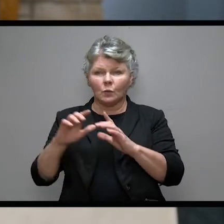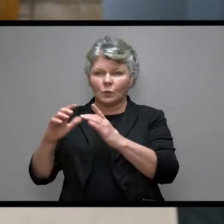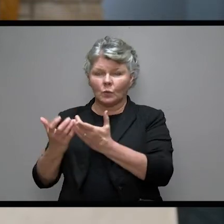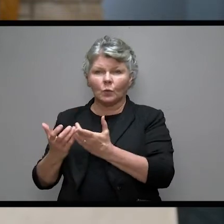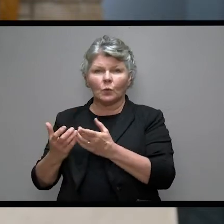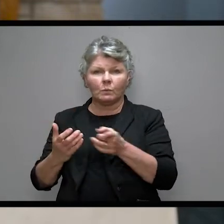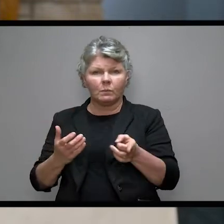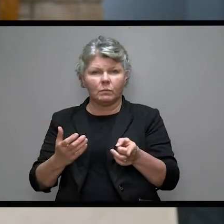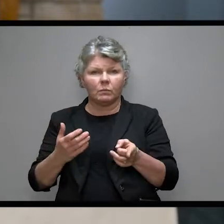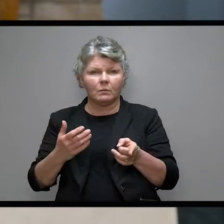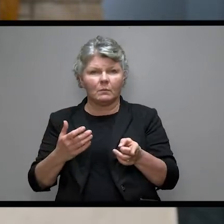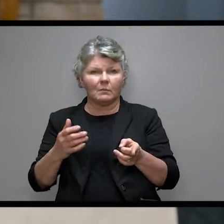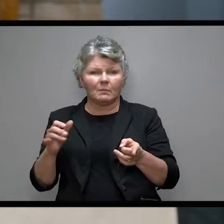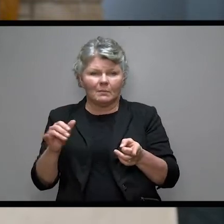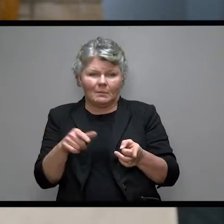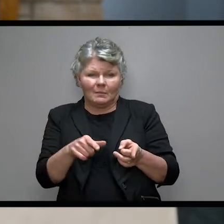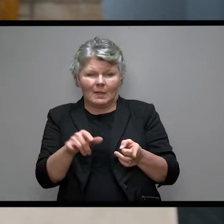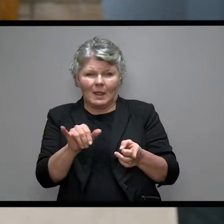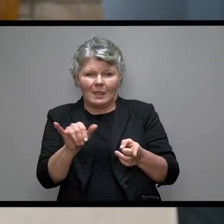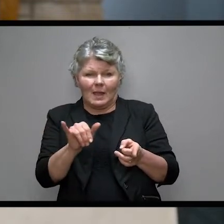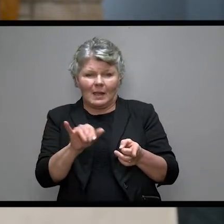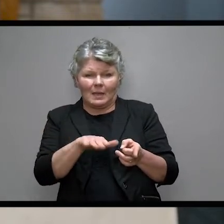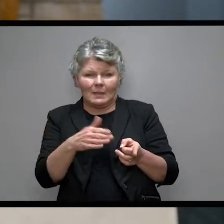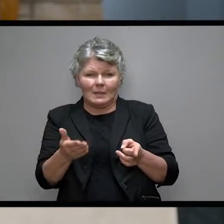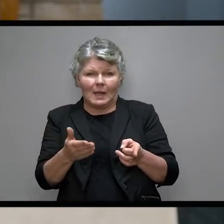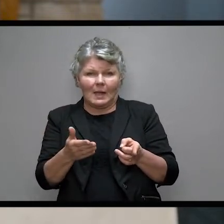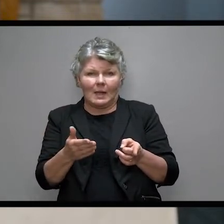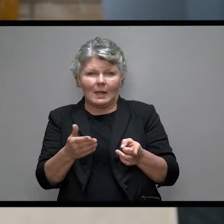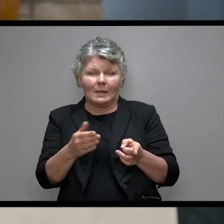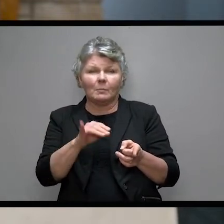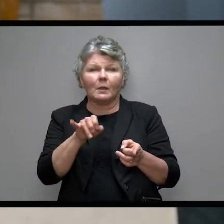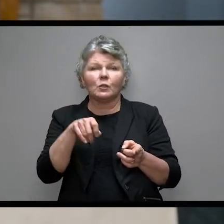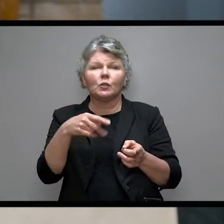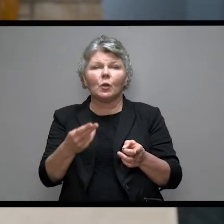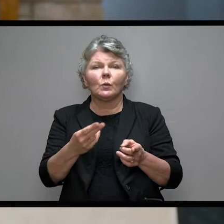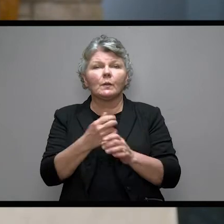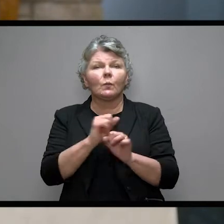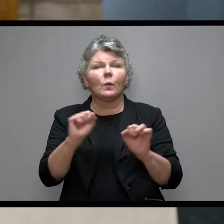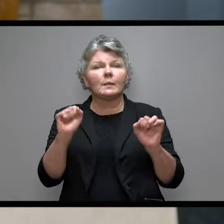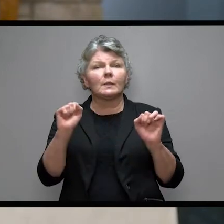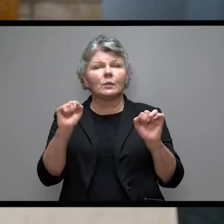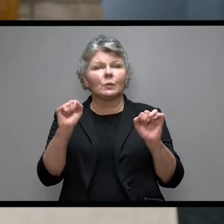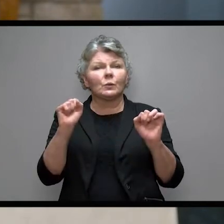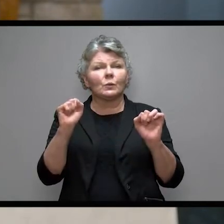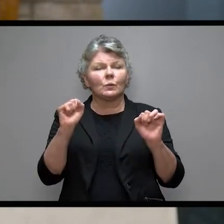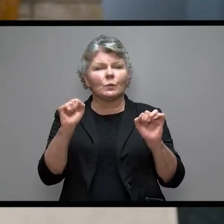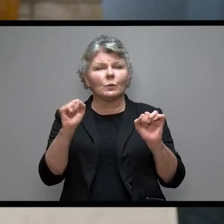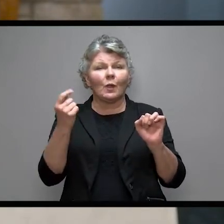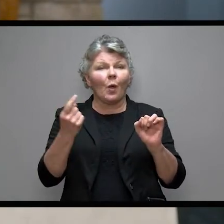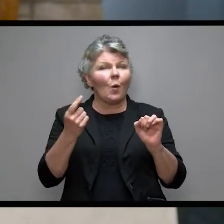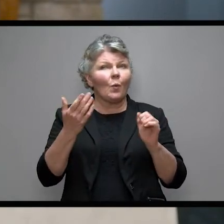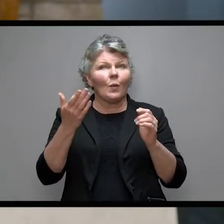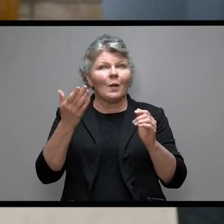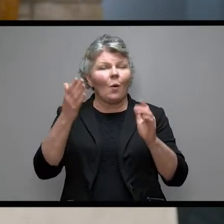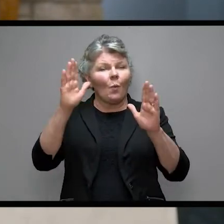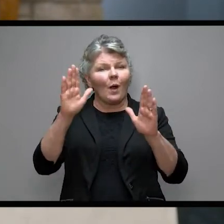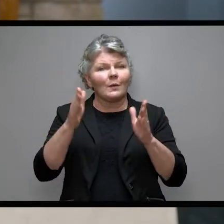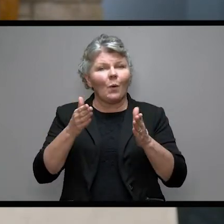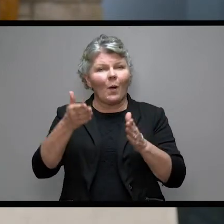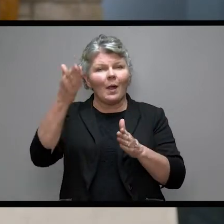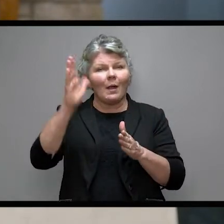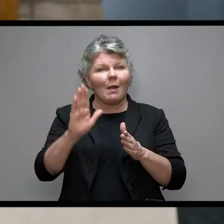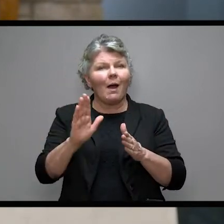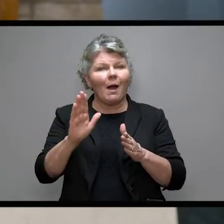as good as dead to them, Joseph is rescued. And in a wonderful way that only God himself could work out,